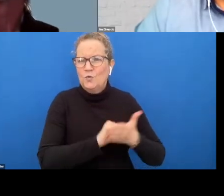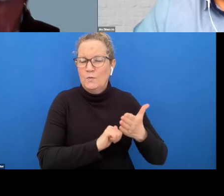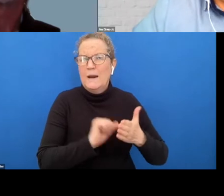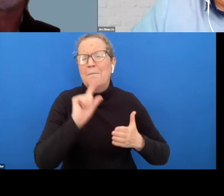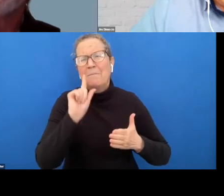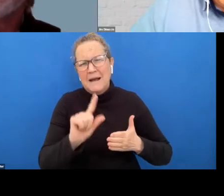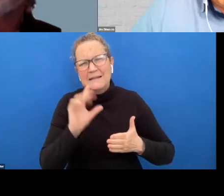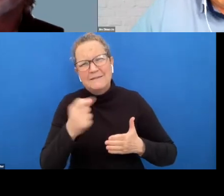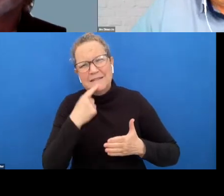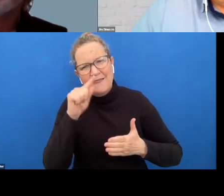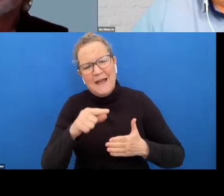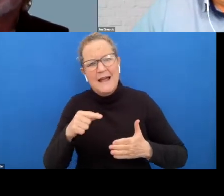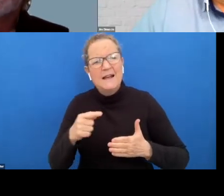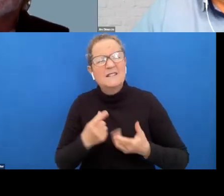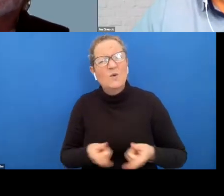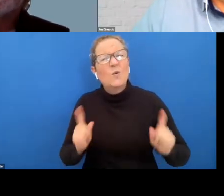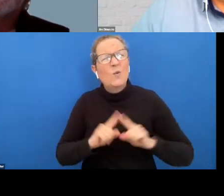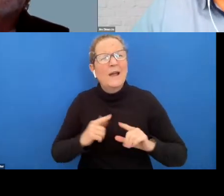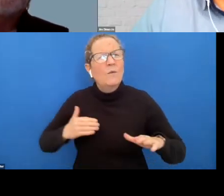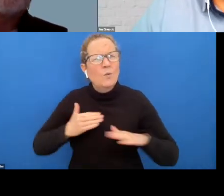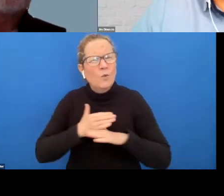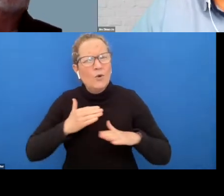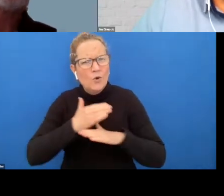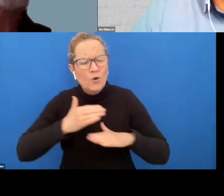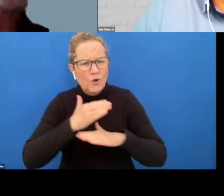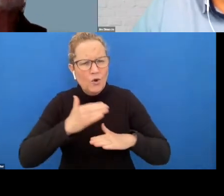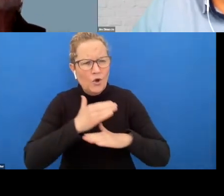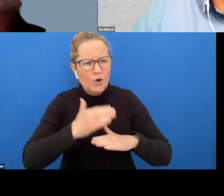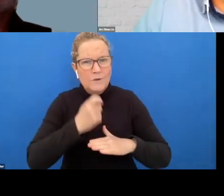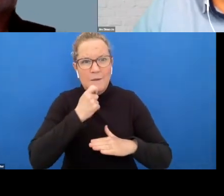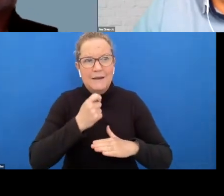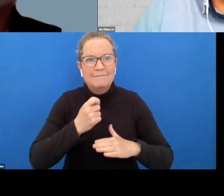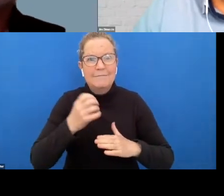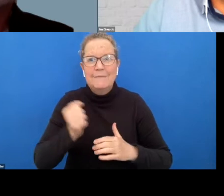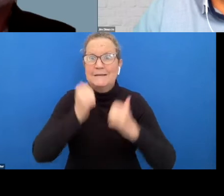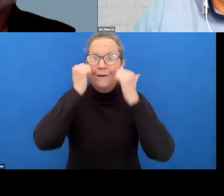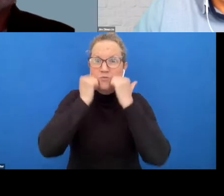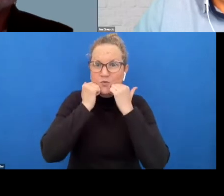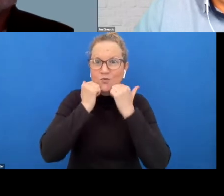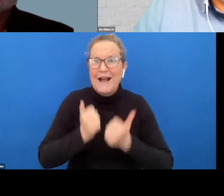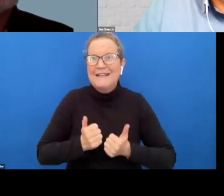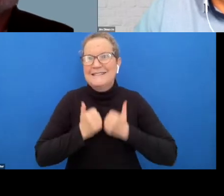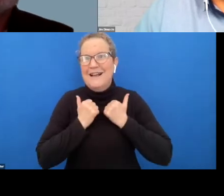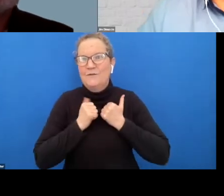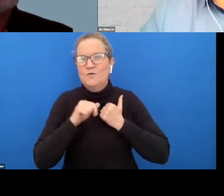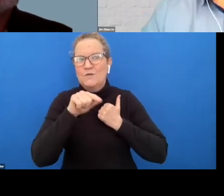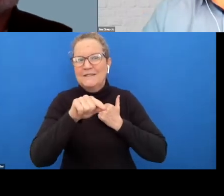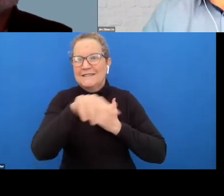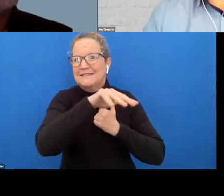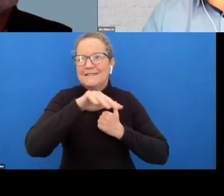had a lot of um we've had to prove ourselves to the construction industry um